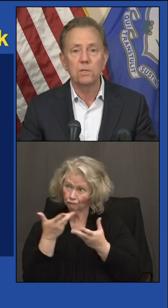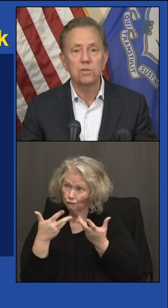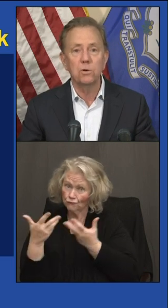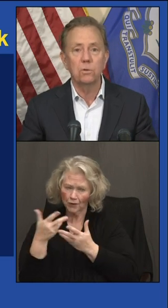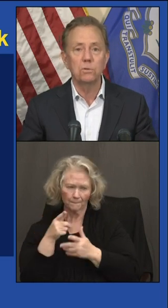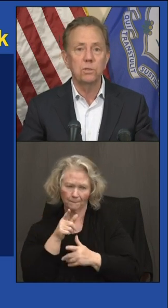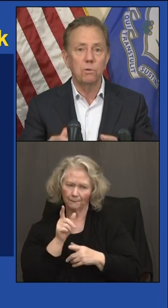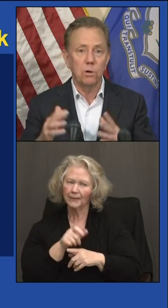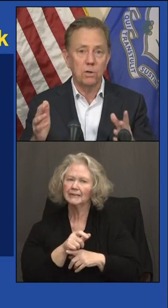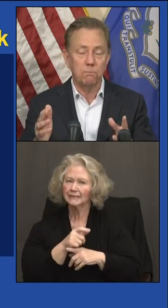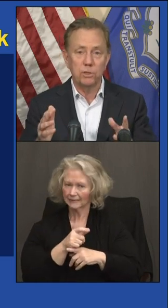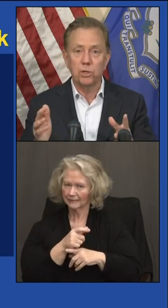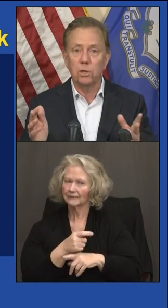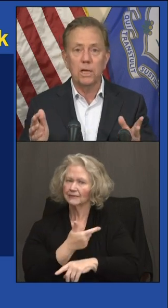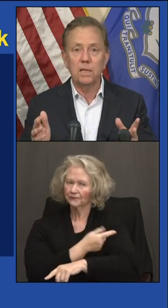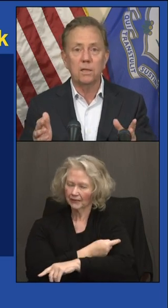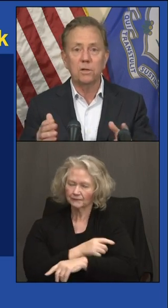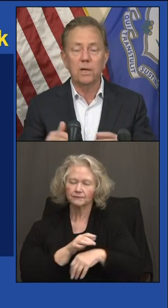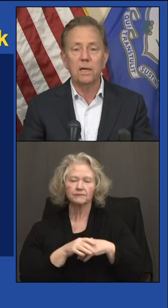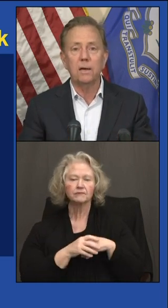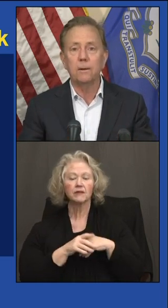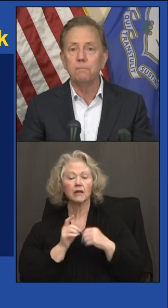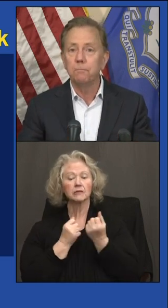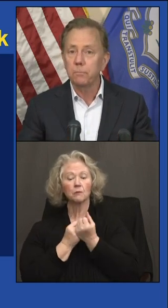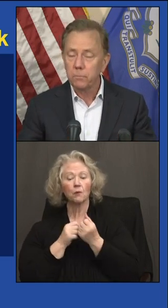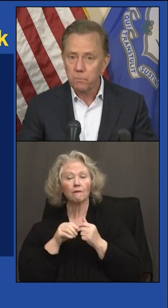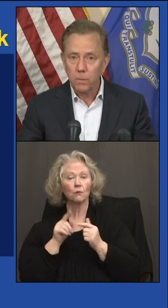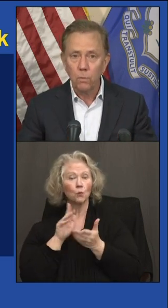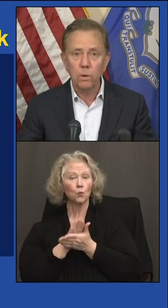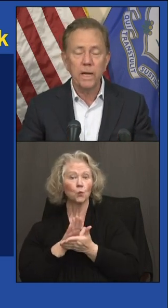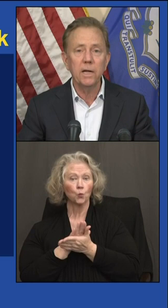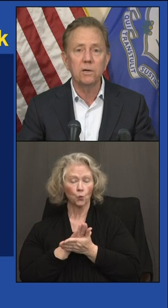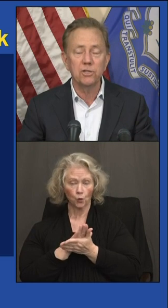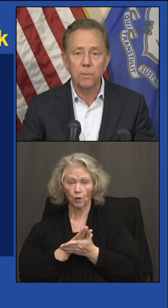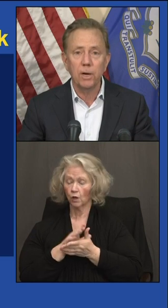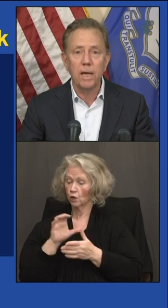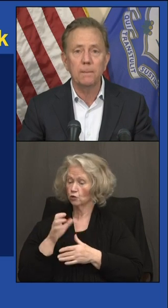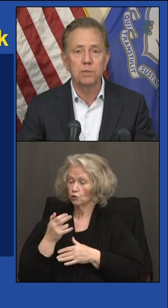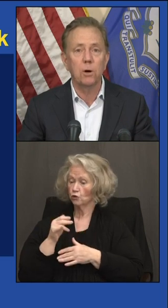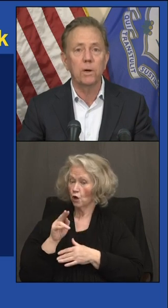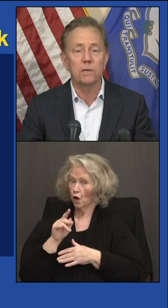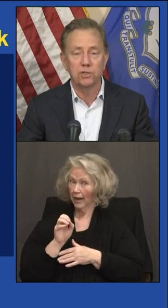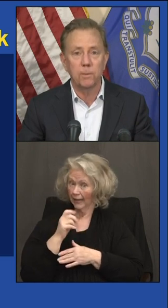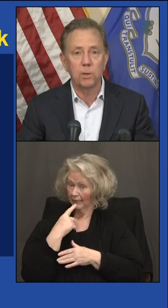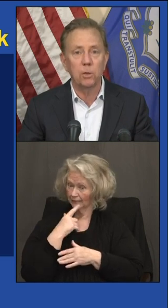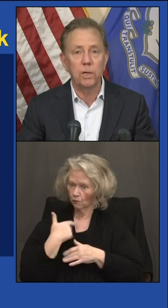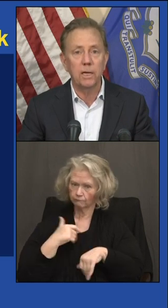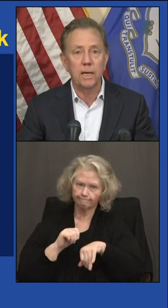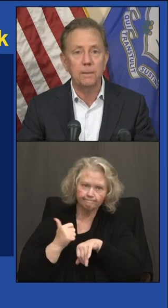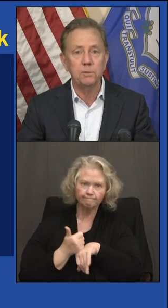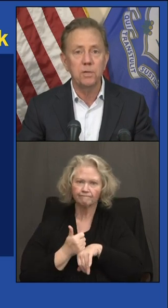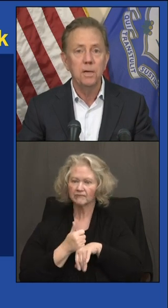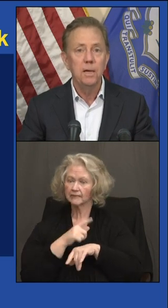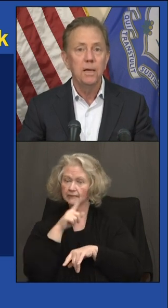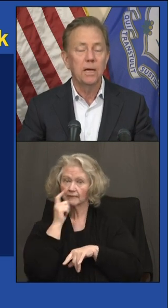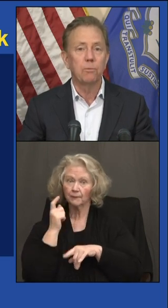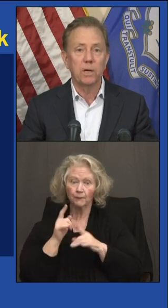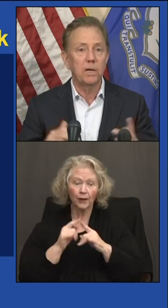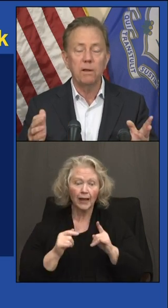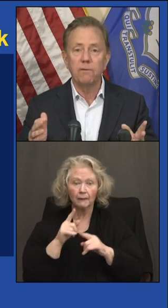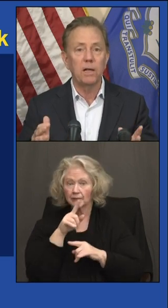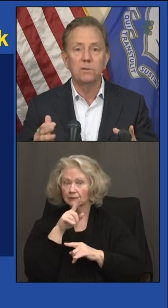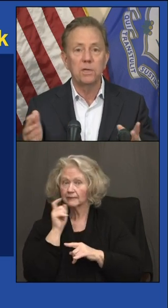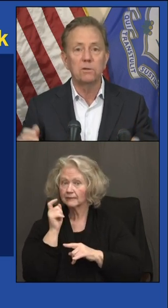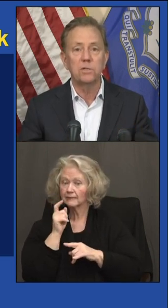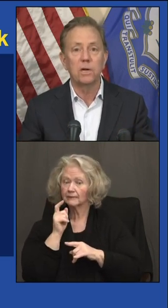Support in schools. You heard with Charlene the other day. We're getting our summer camps going, our summer learning camps, and